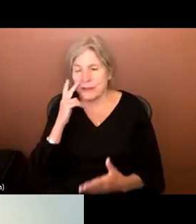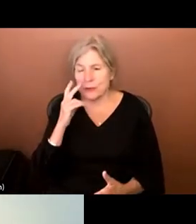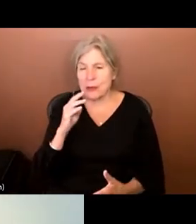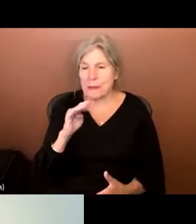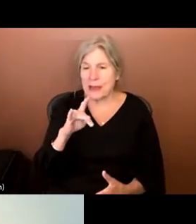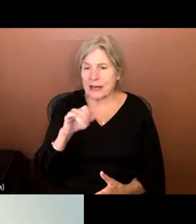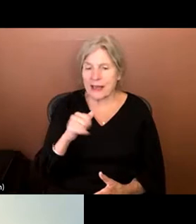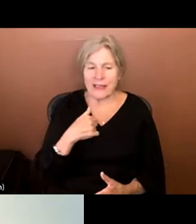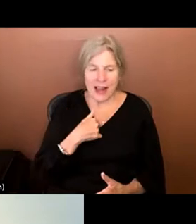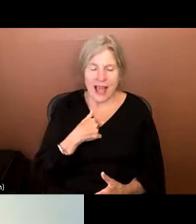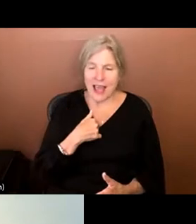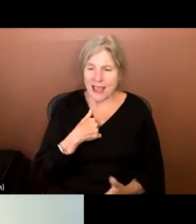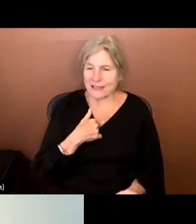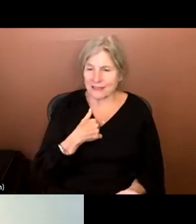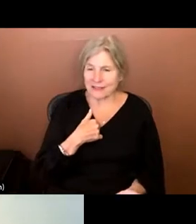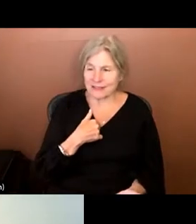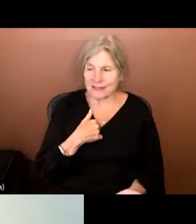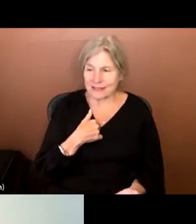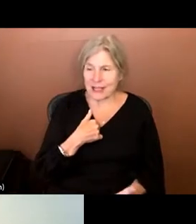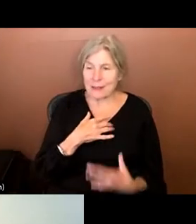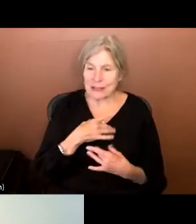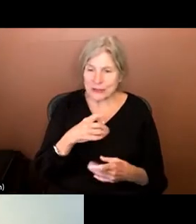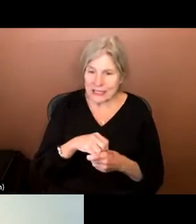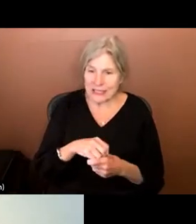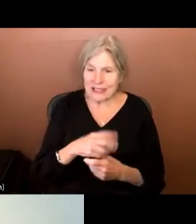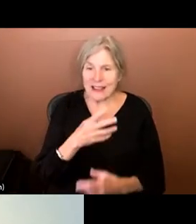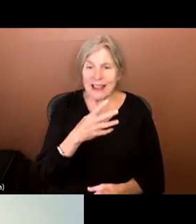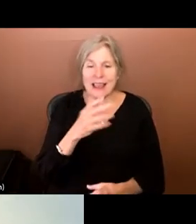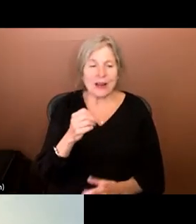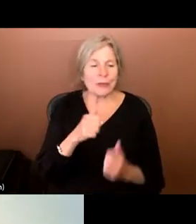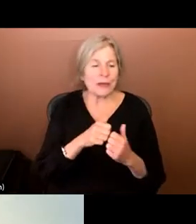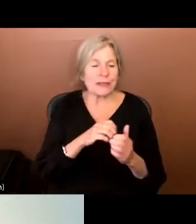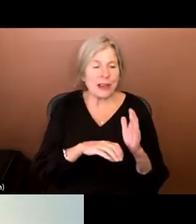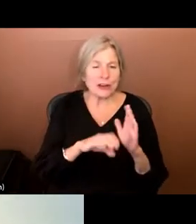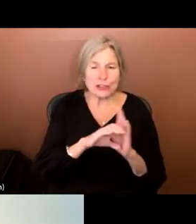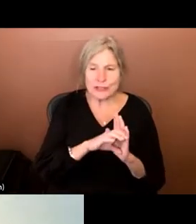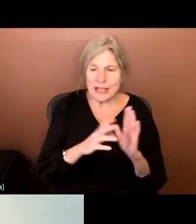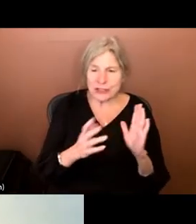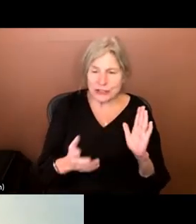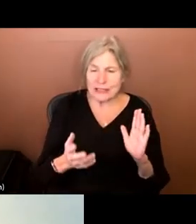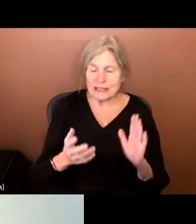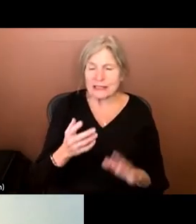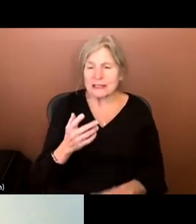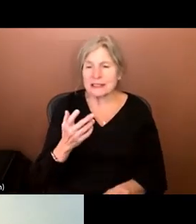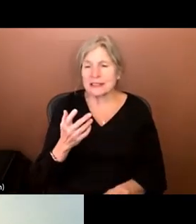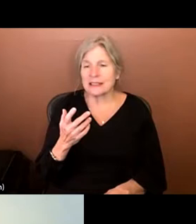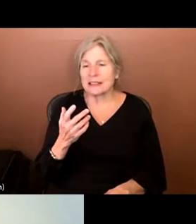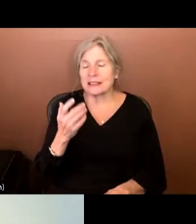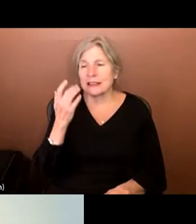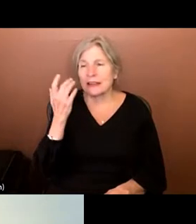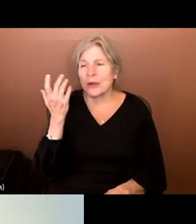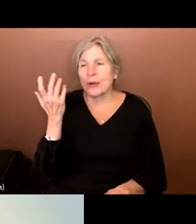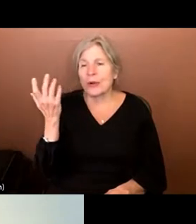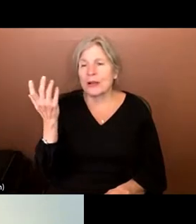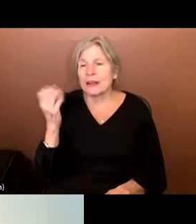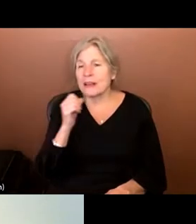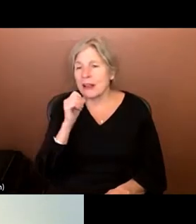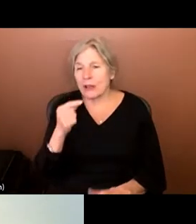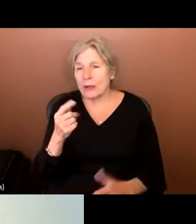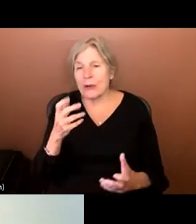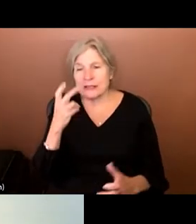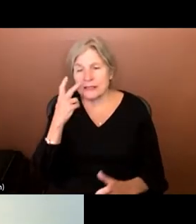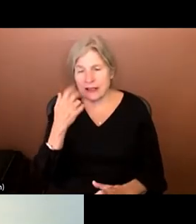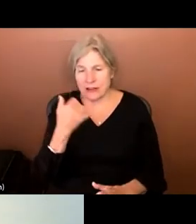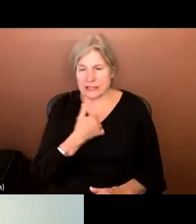I find interesting. And then in terms of characterization, I think we not only want to see